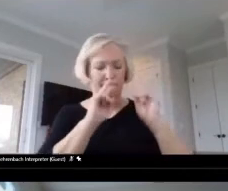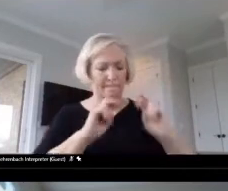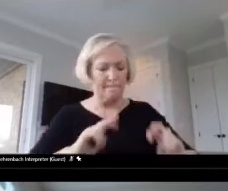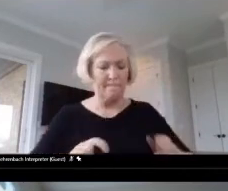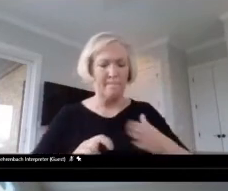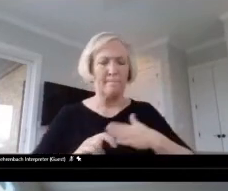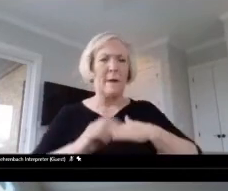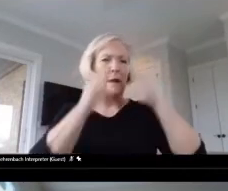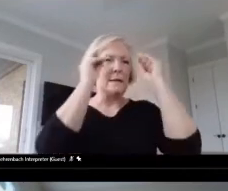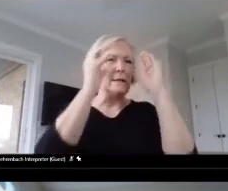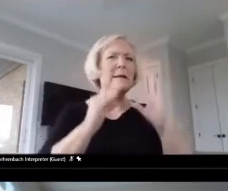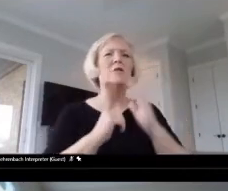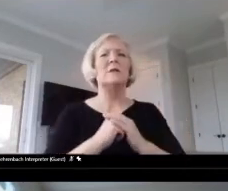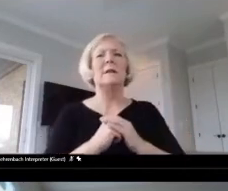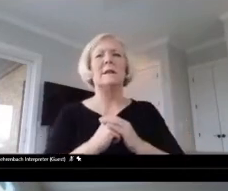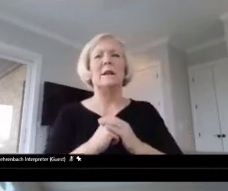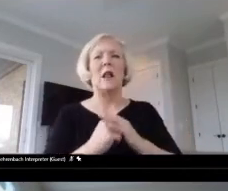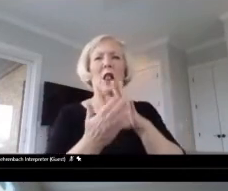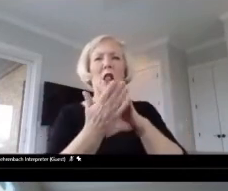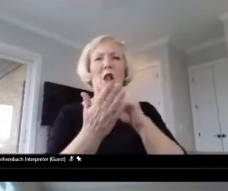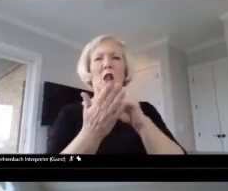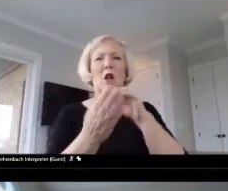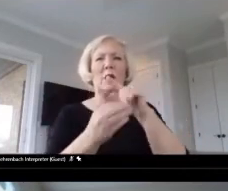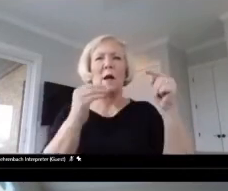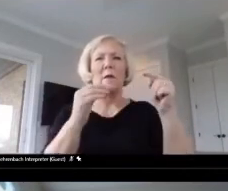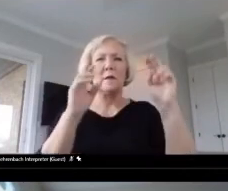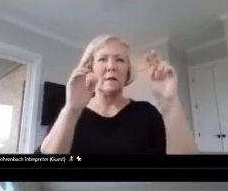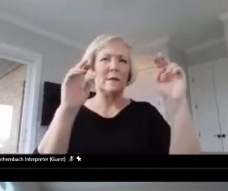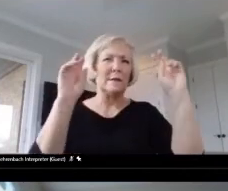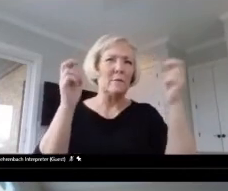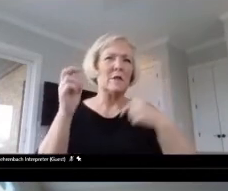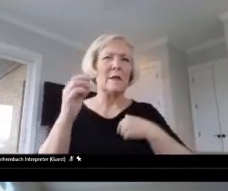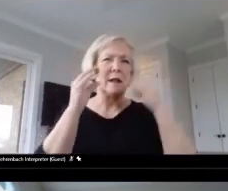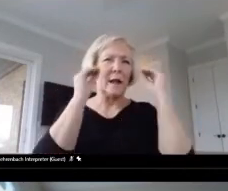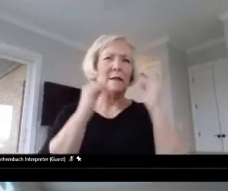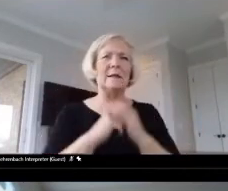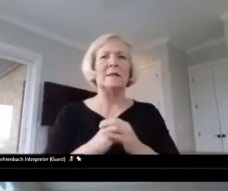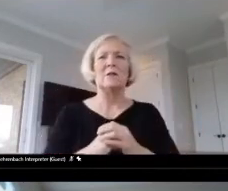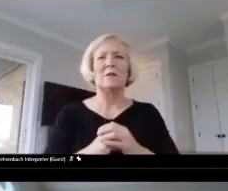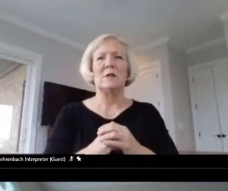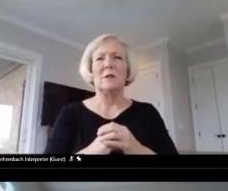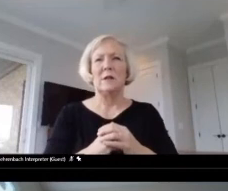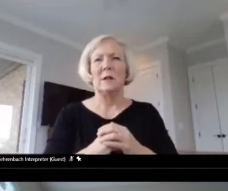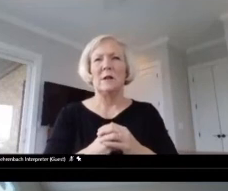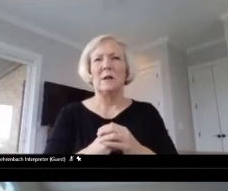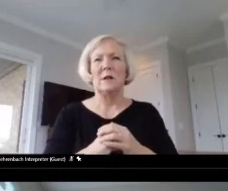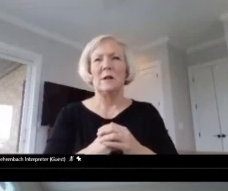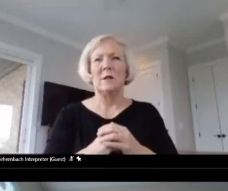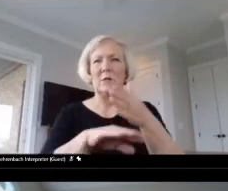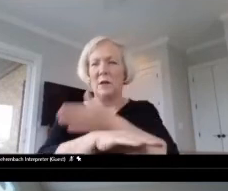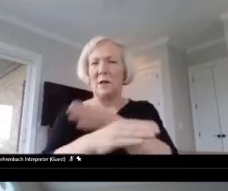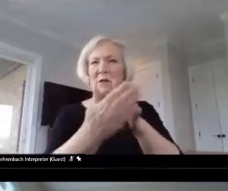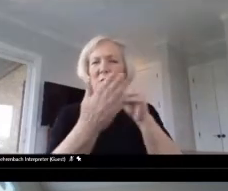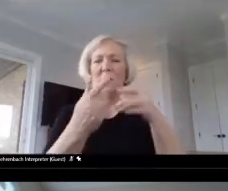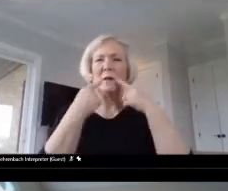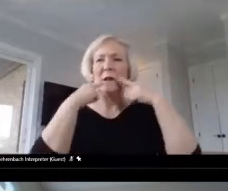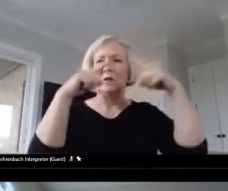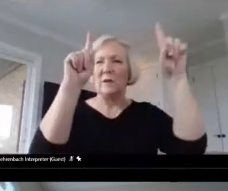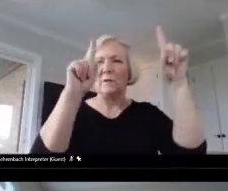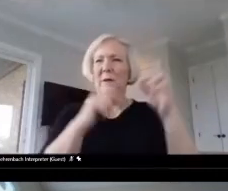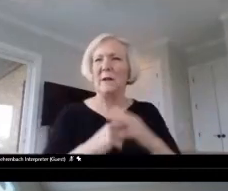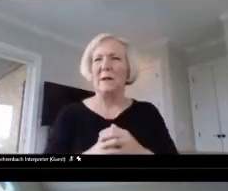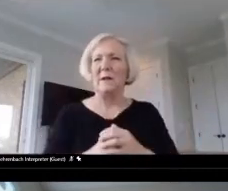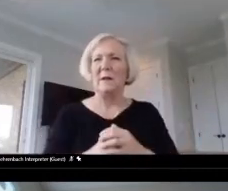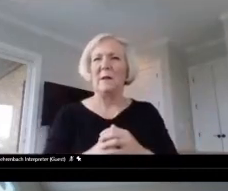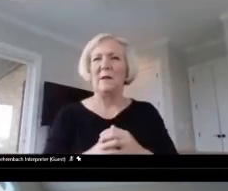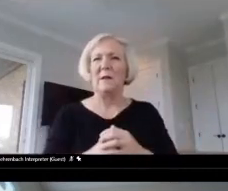learn about the new subjects that I teach in order to enhance student achievement, work